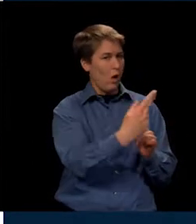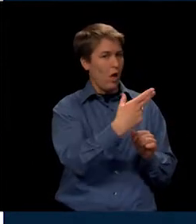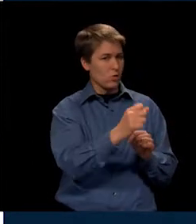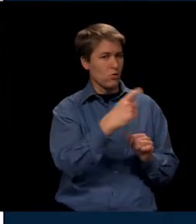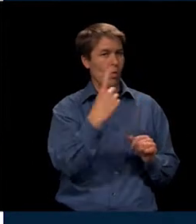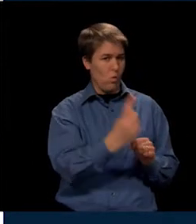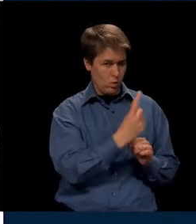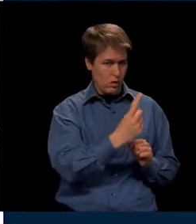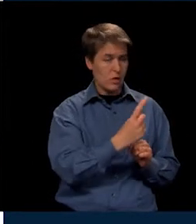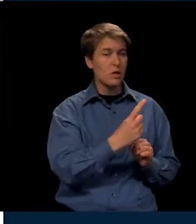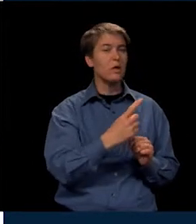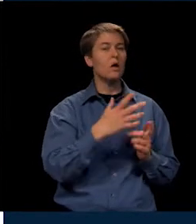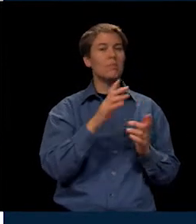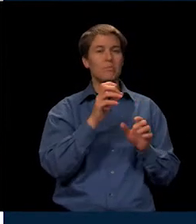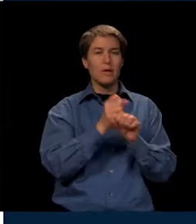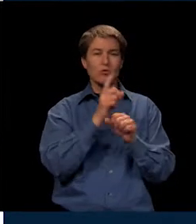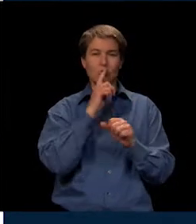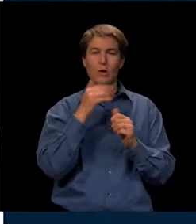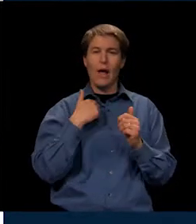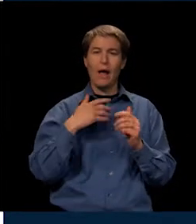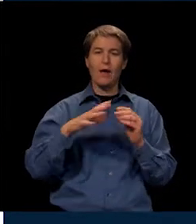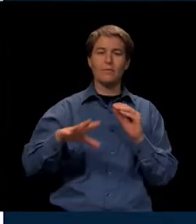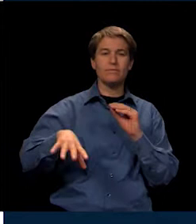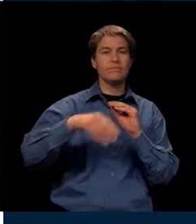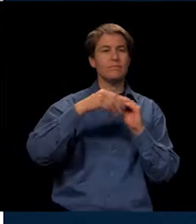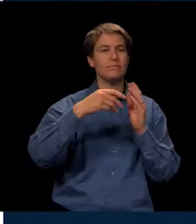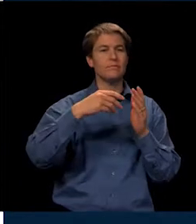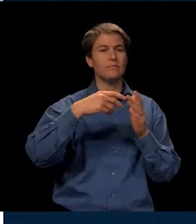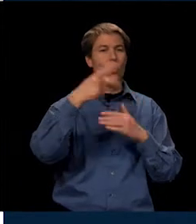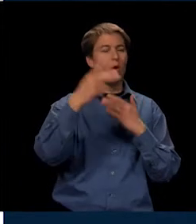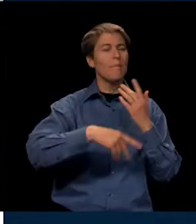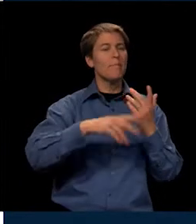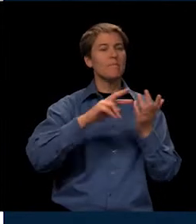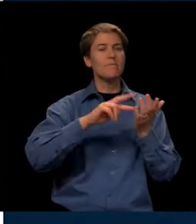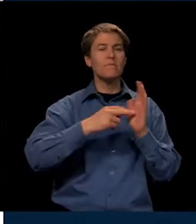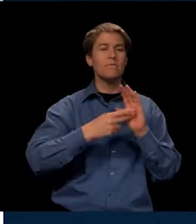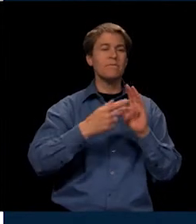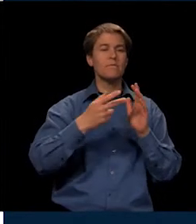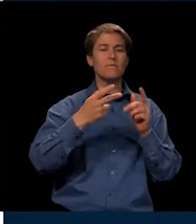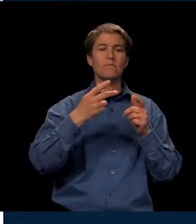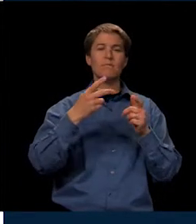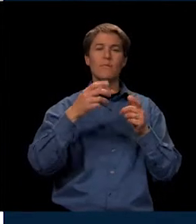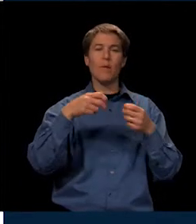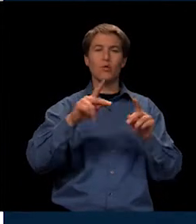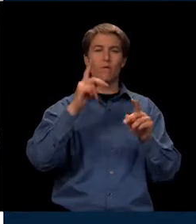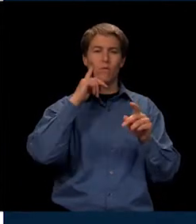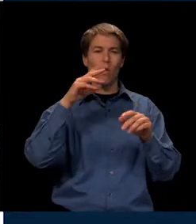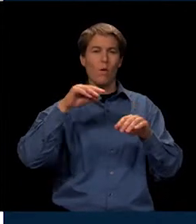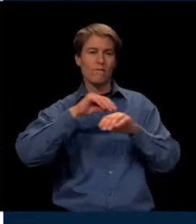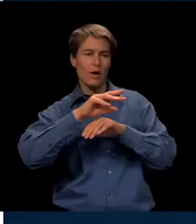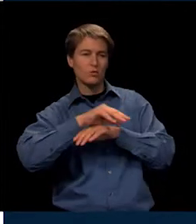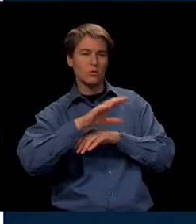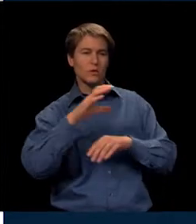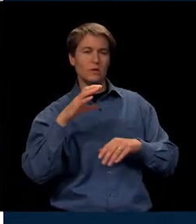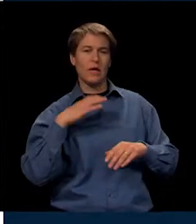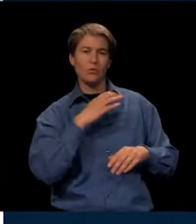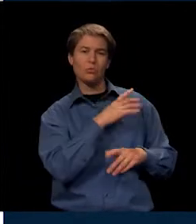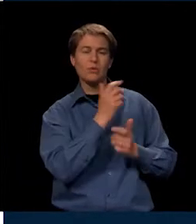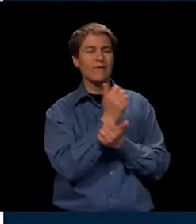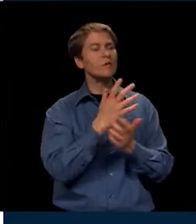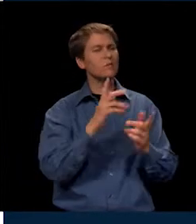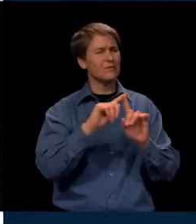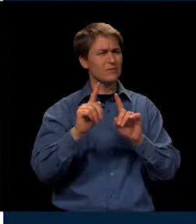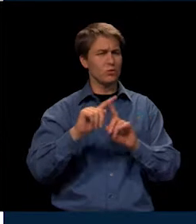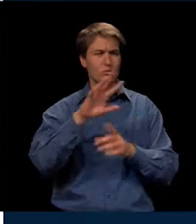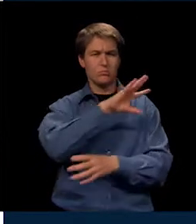We wanted to make sure we had extension opportunities for students, that we had an opportunity to have advisory councils, all those pieces that